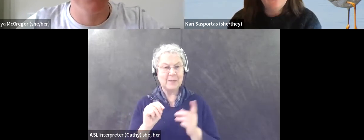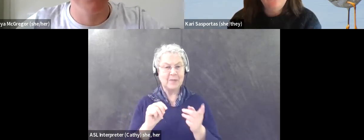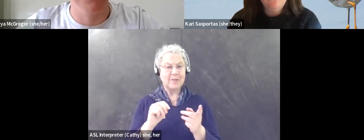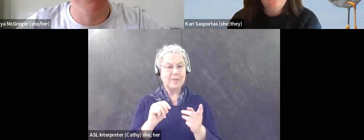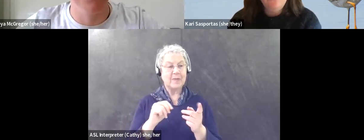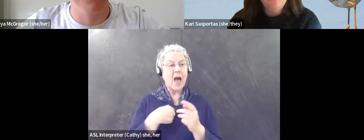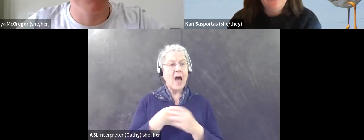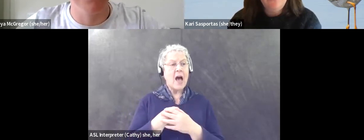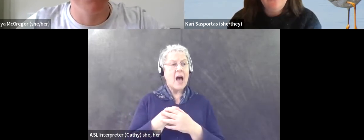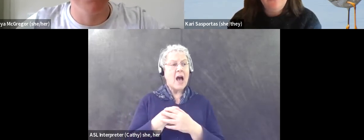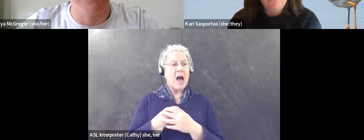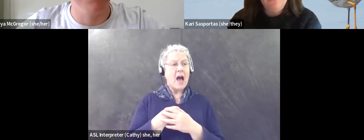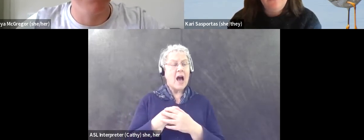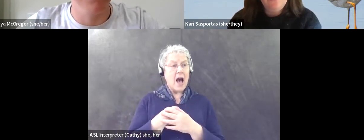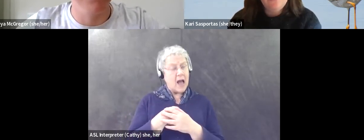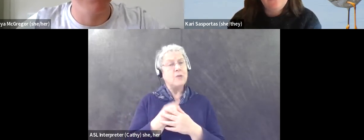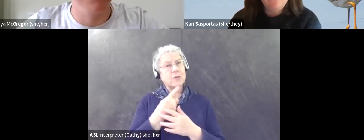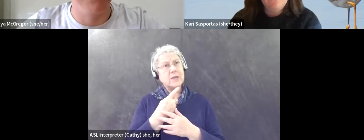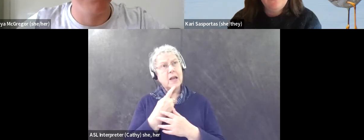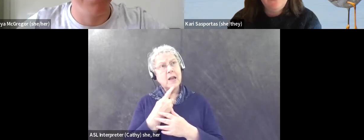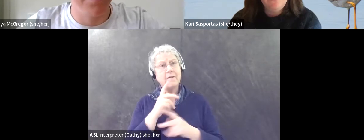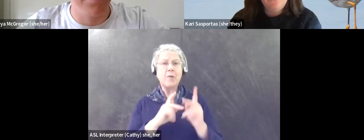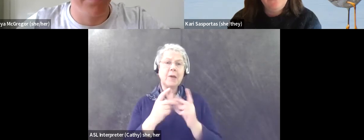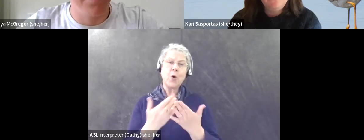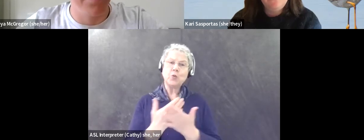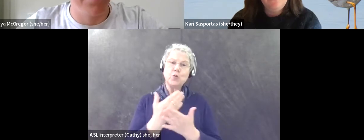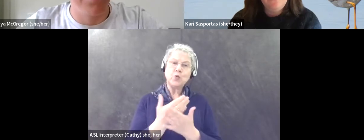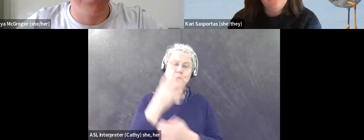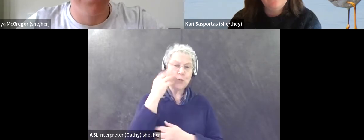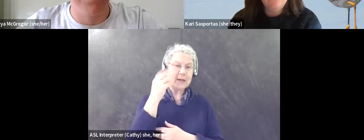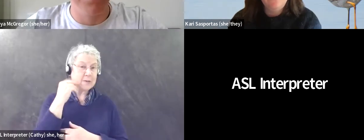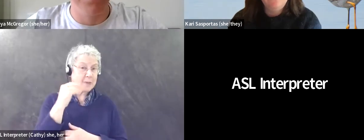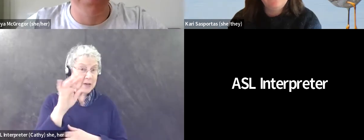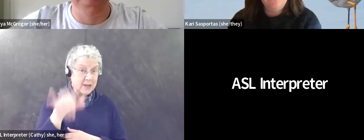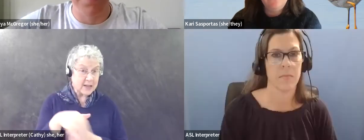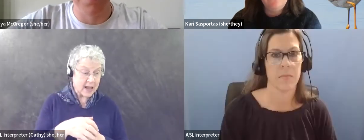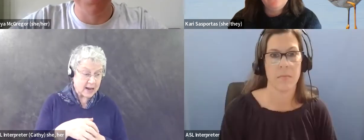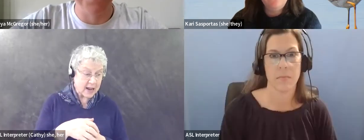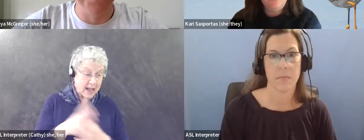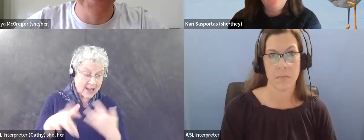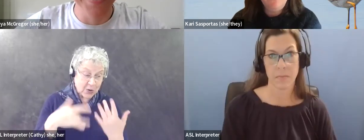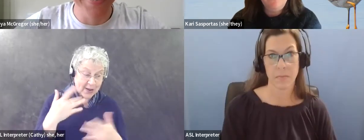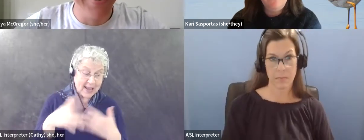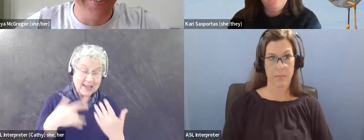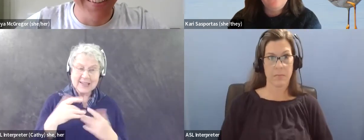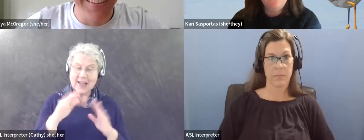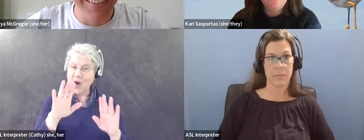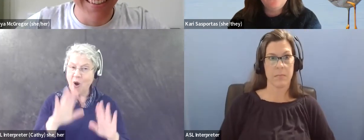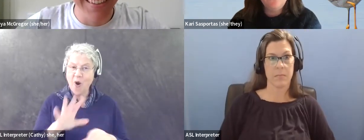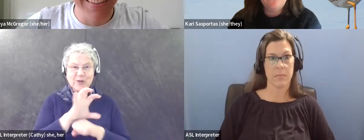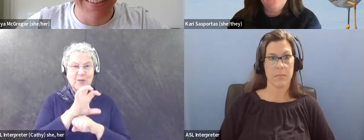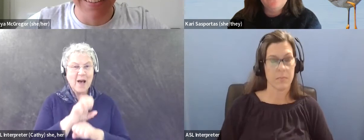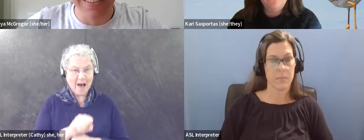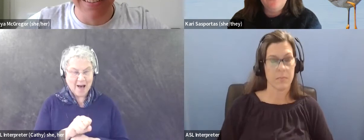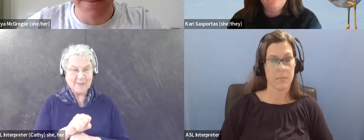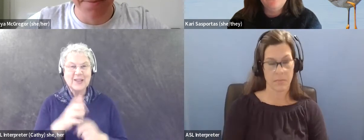people who are new to birding and, and just say that it's a really exciting and awesome hobby and there's so much